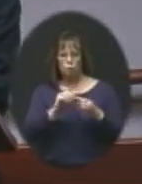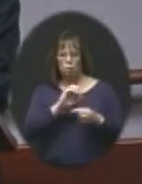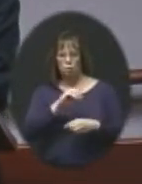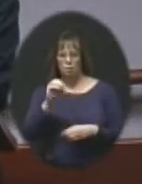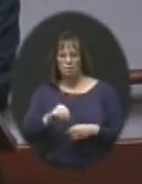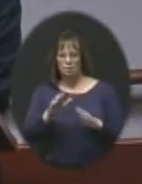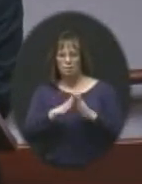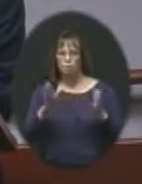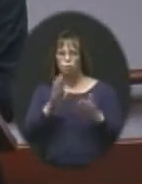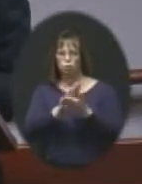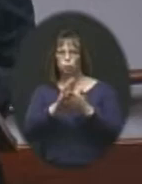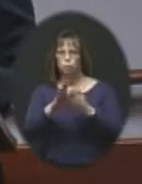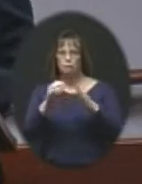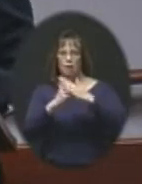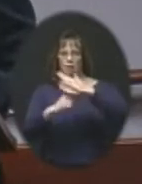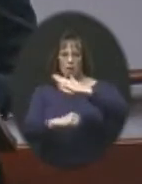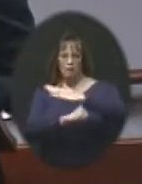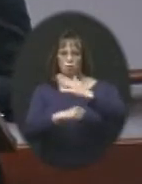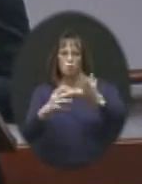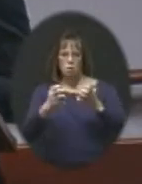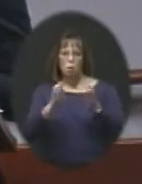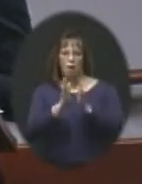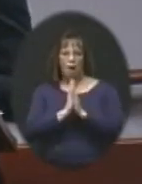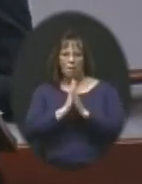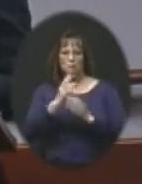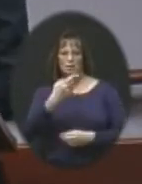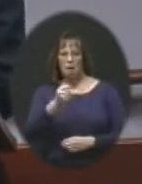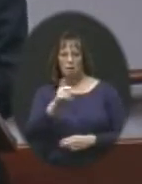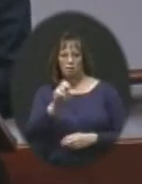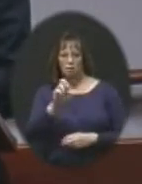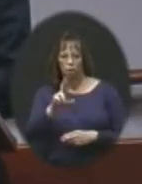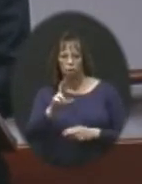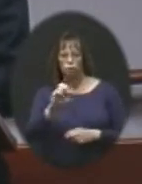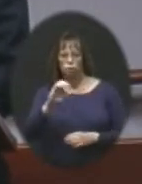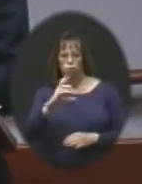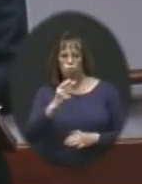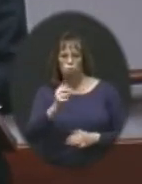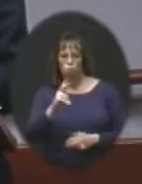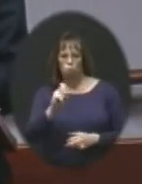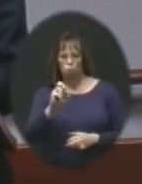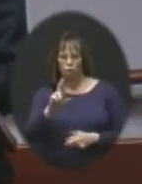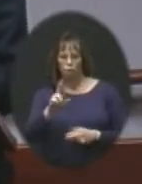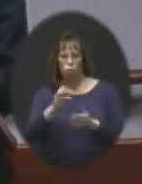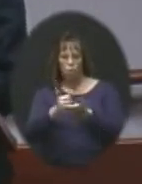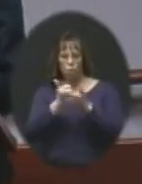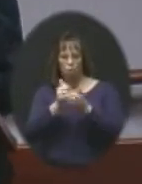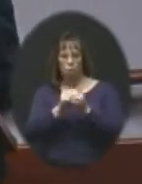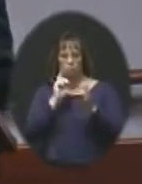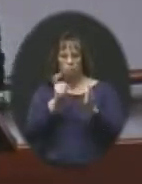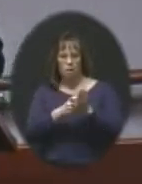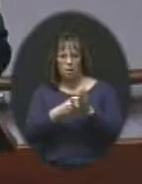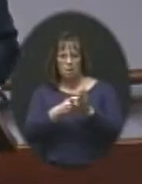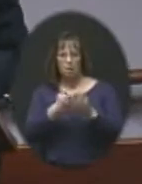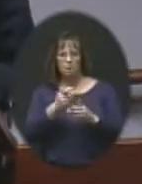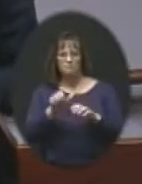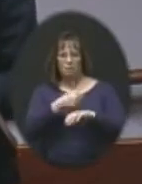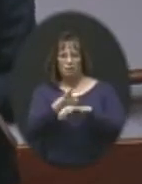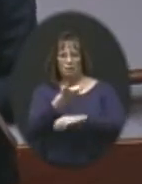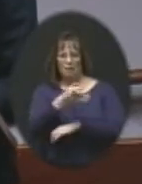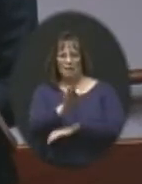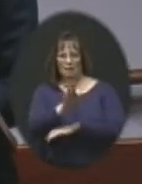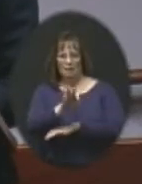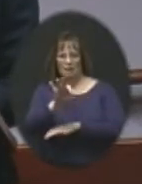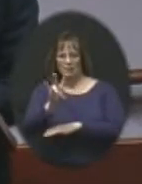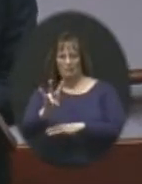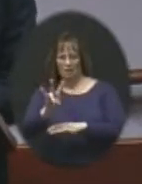Foundation. I'd like to ask Heather Schoonover from Community Development to come forward to help with this recognition. Founded in 1997, the